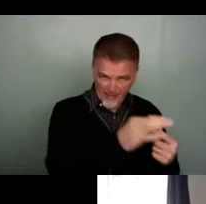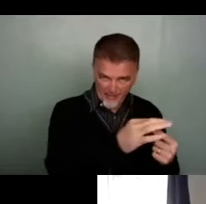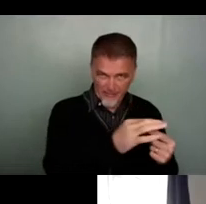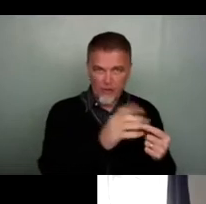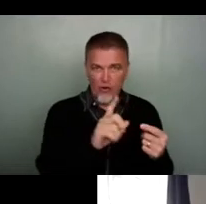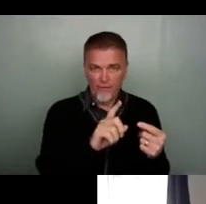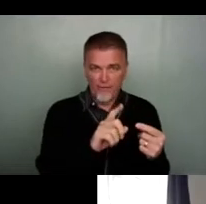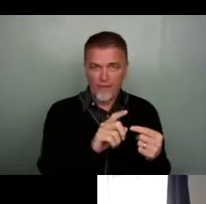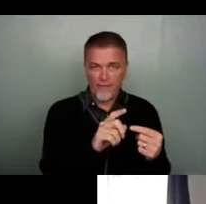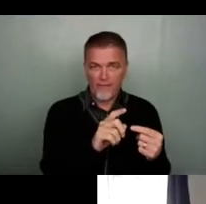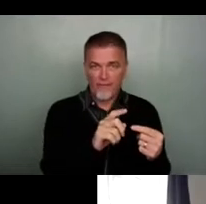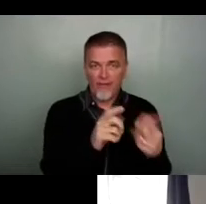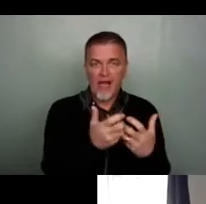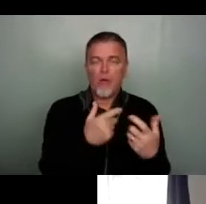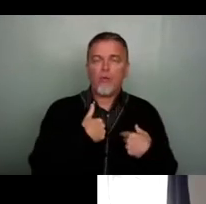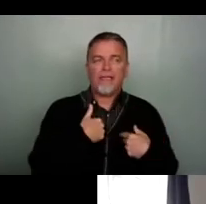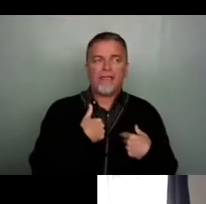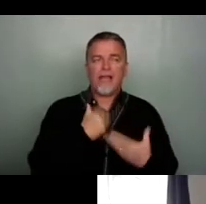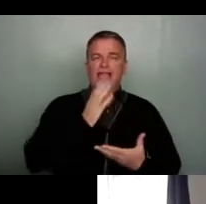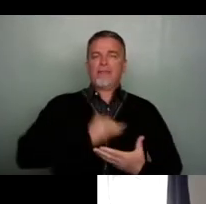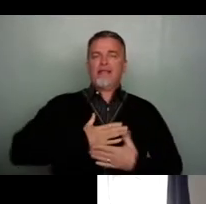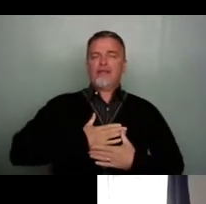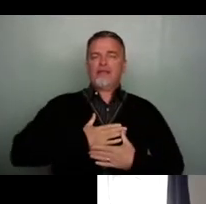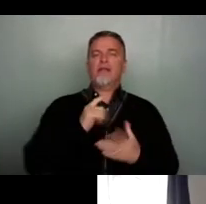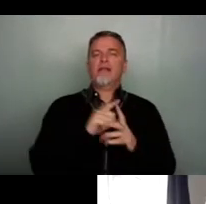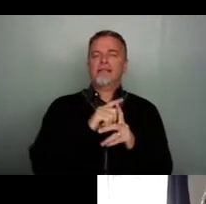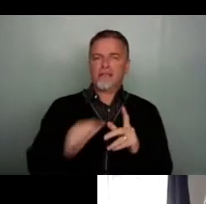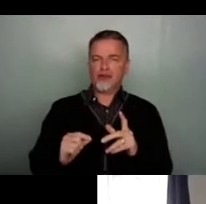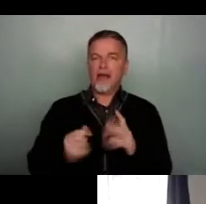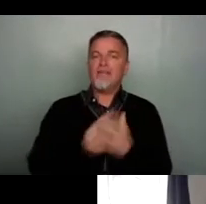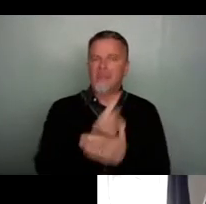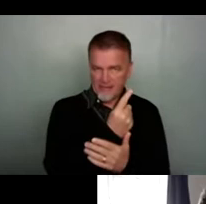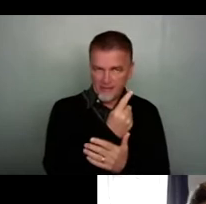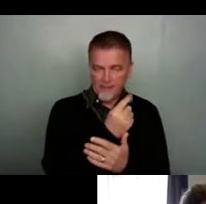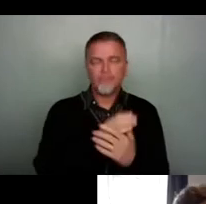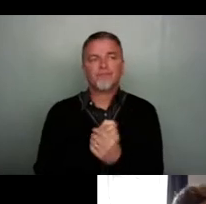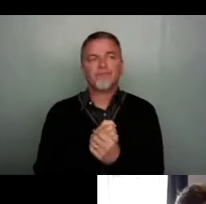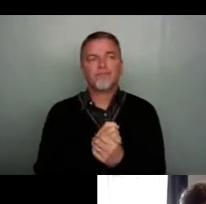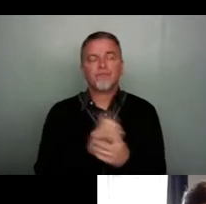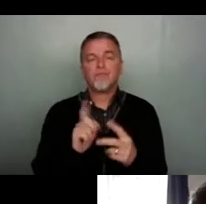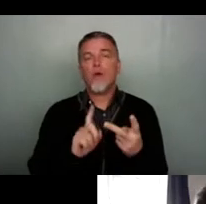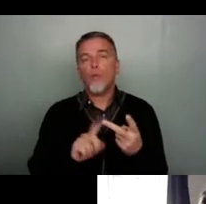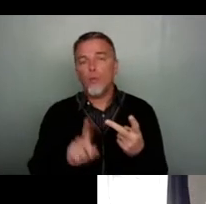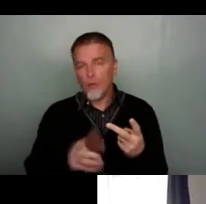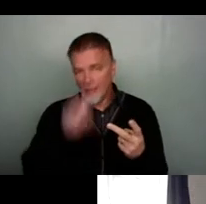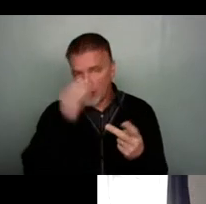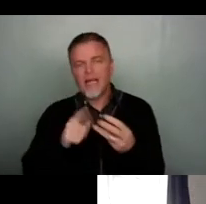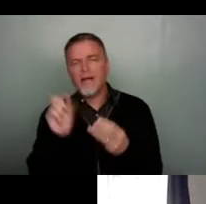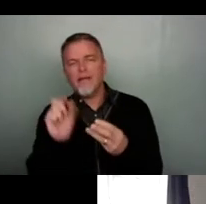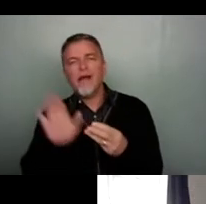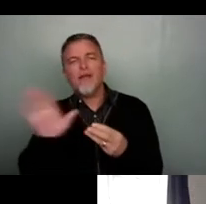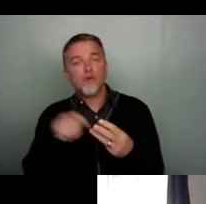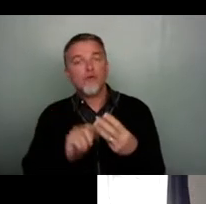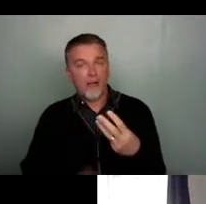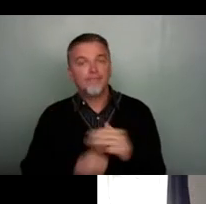how we experienced the digital event, what we learned and a little bit about the future as well.